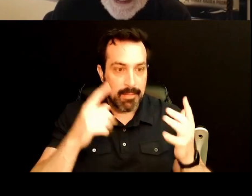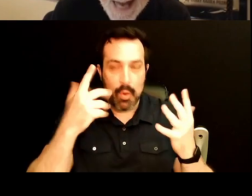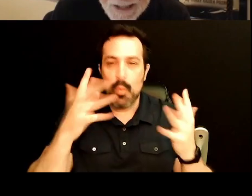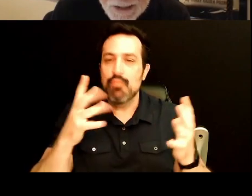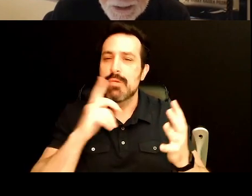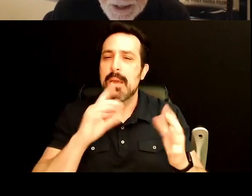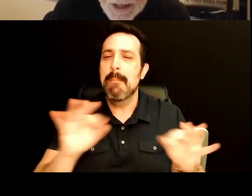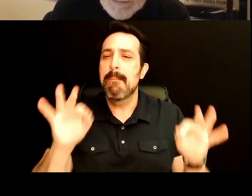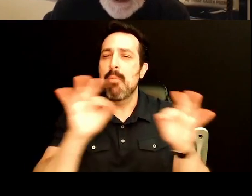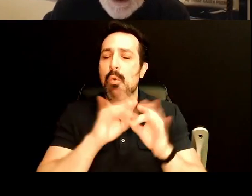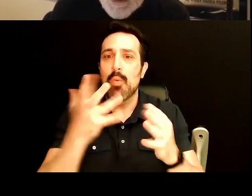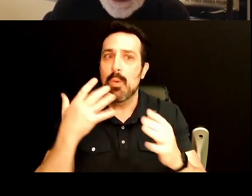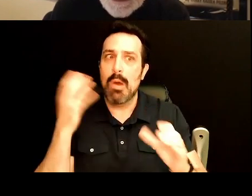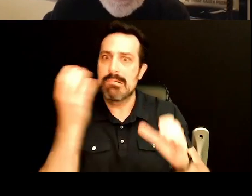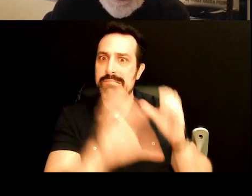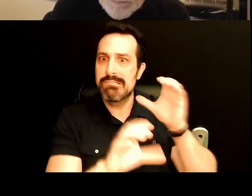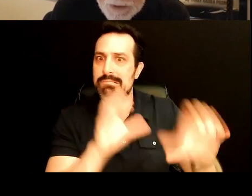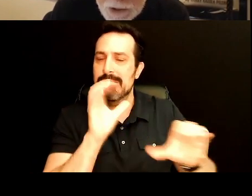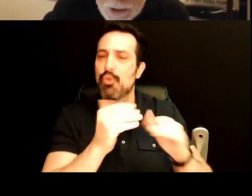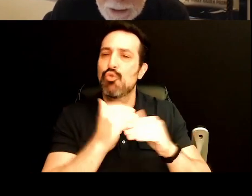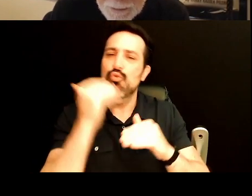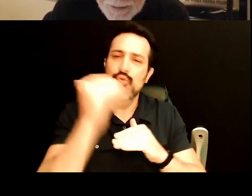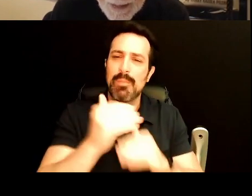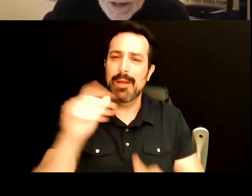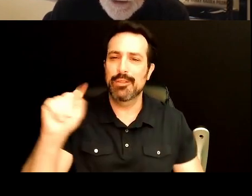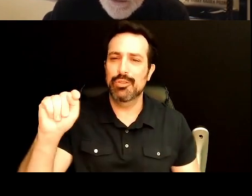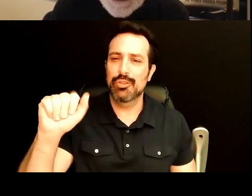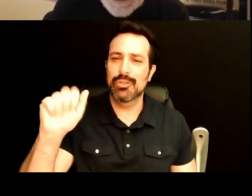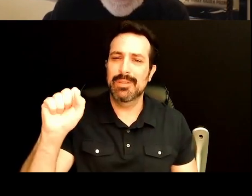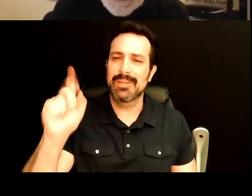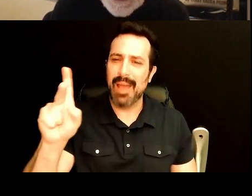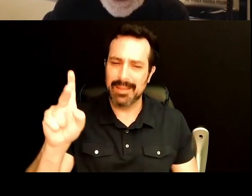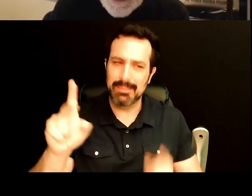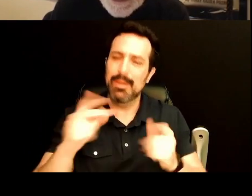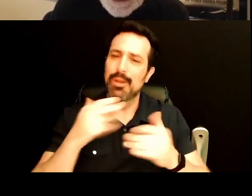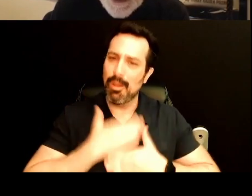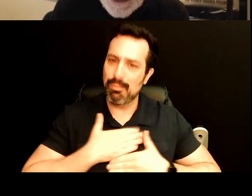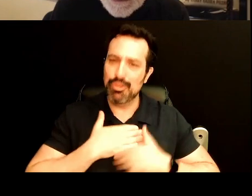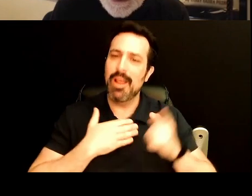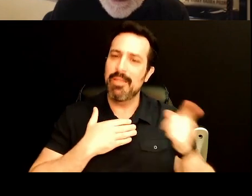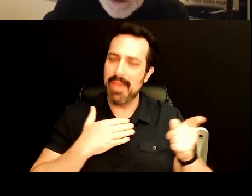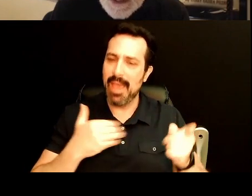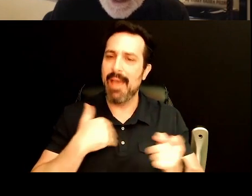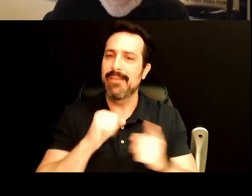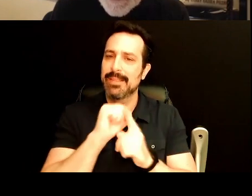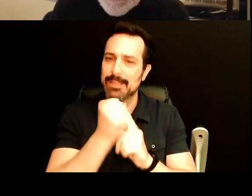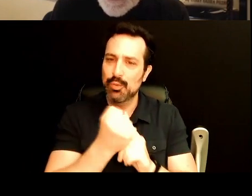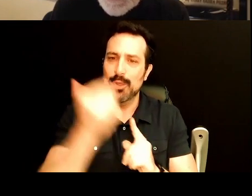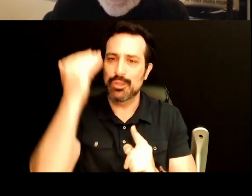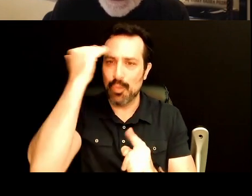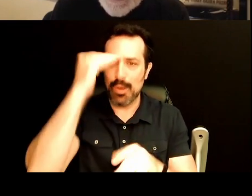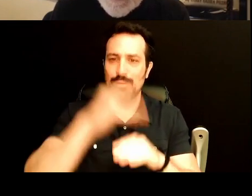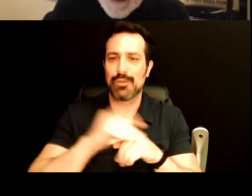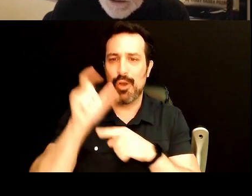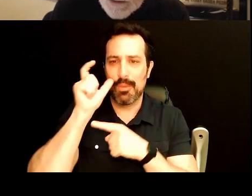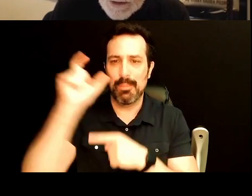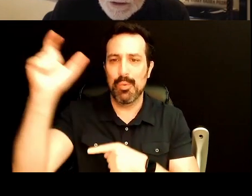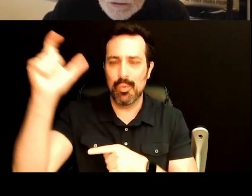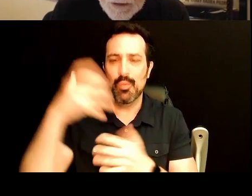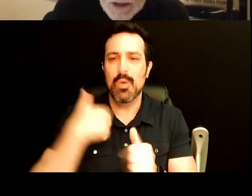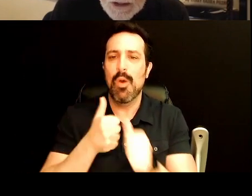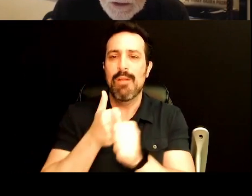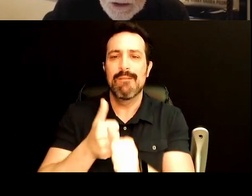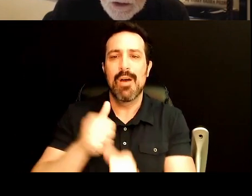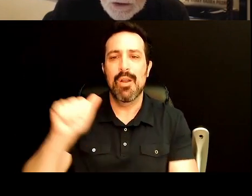up with tasks, but we want to appreciate that they are the ones that have the situational awareness on the moon. And we want to follow the Apollo